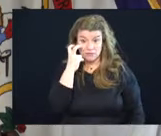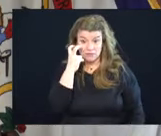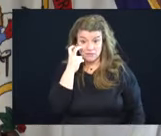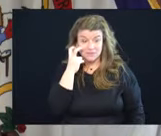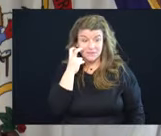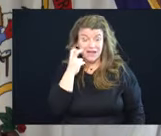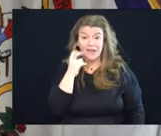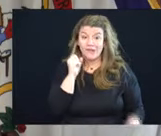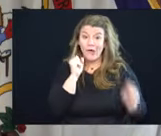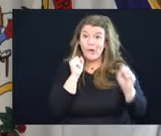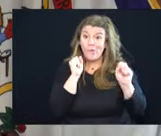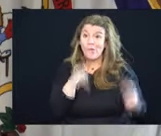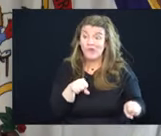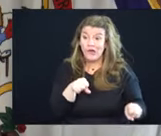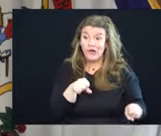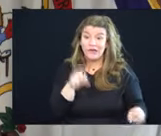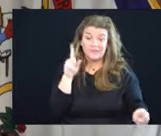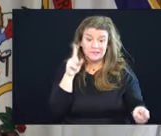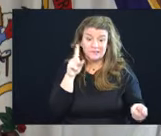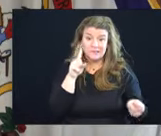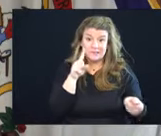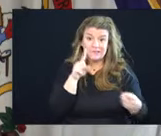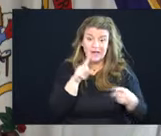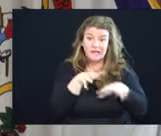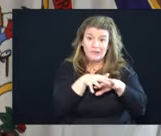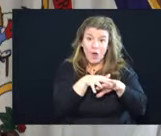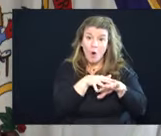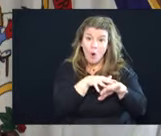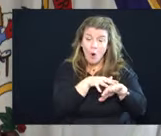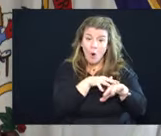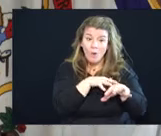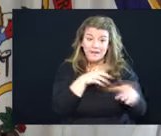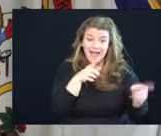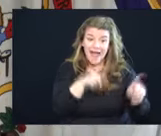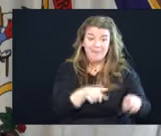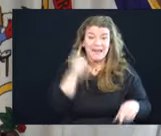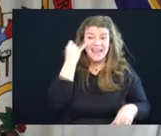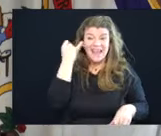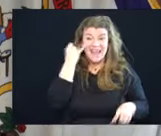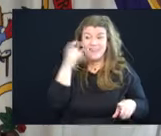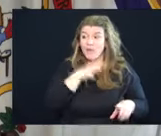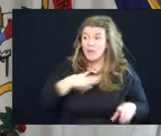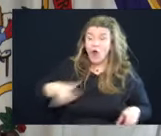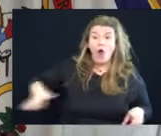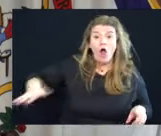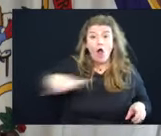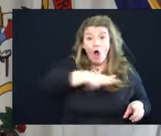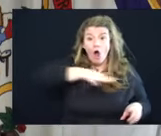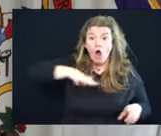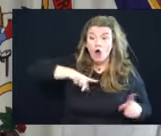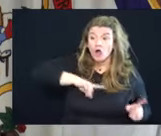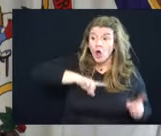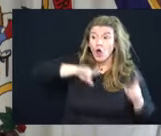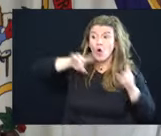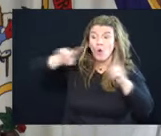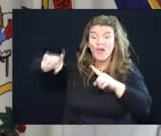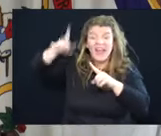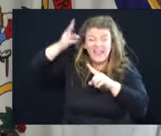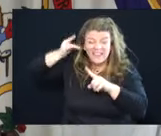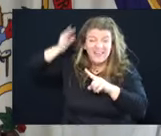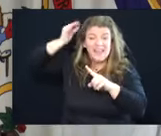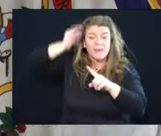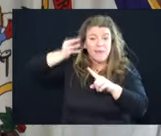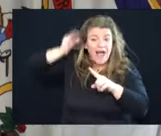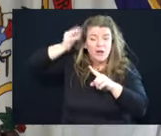could really slow this thing down if we had all run out there and really think really hard about